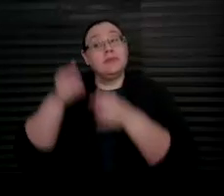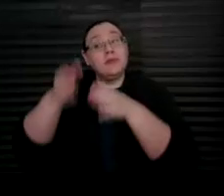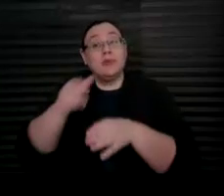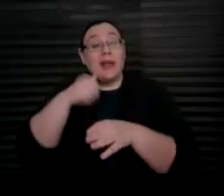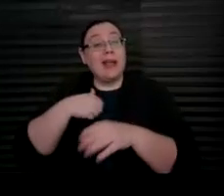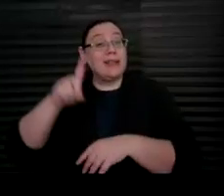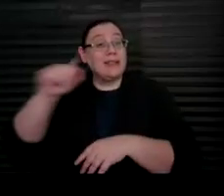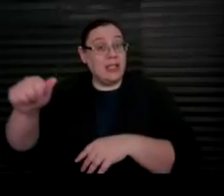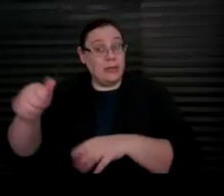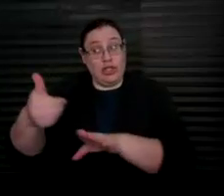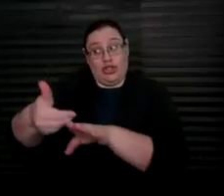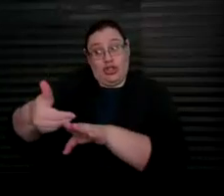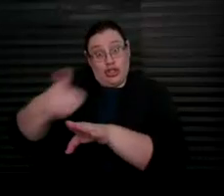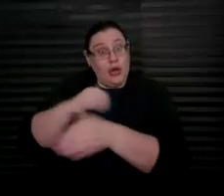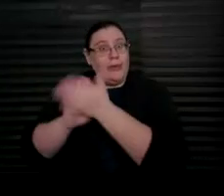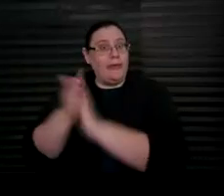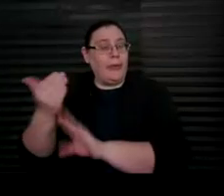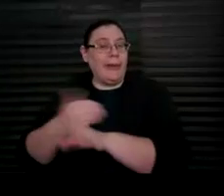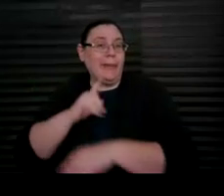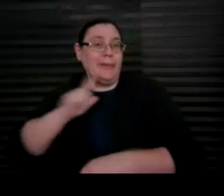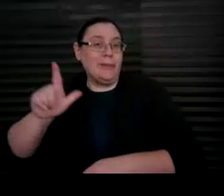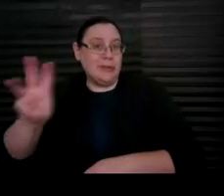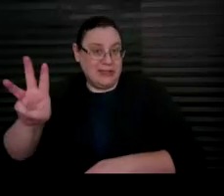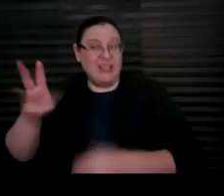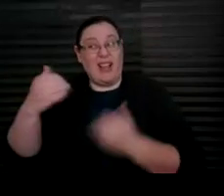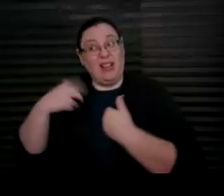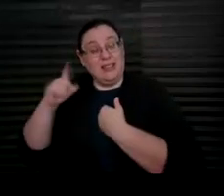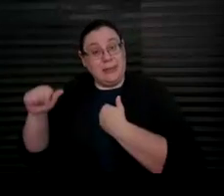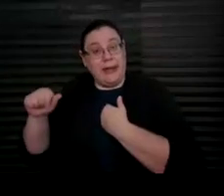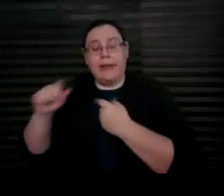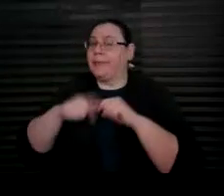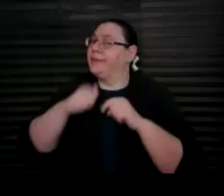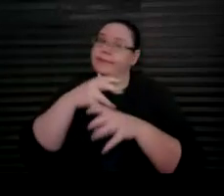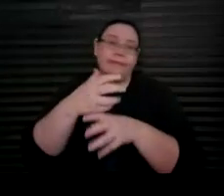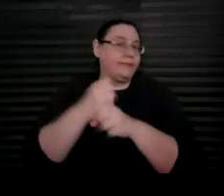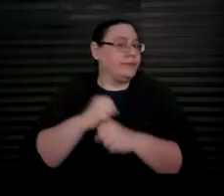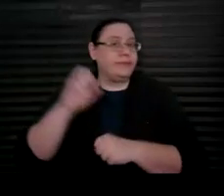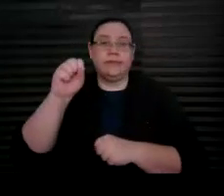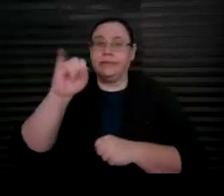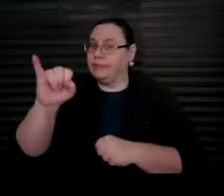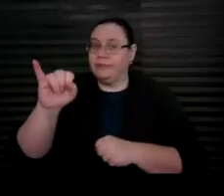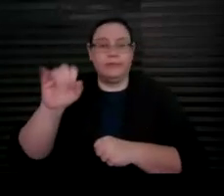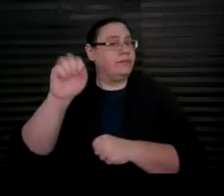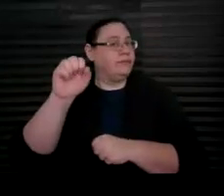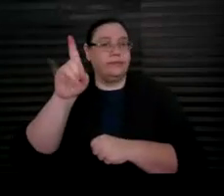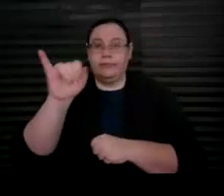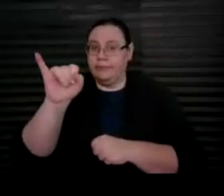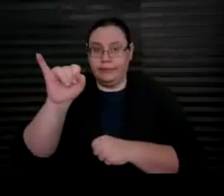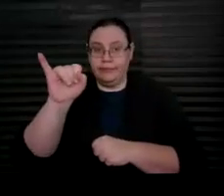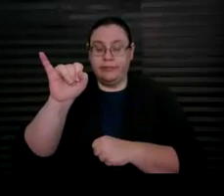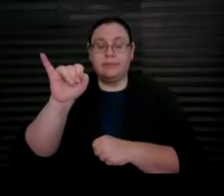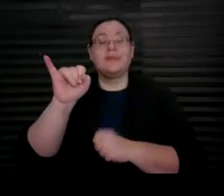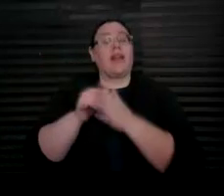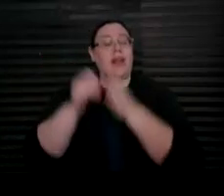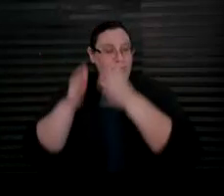before age 26 but has not received SSI or SSDI may